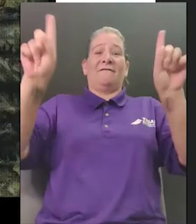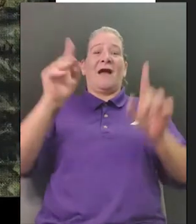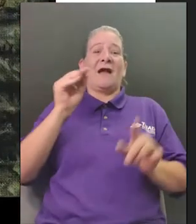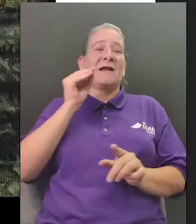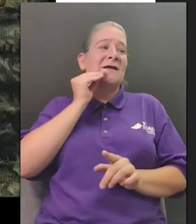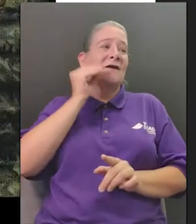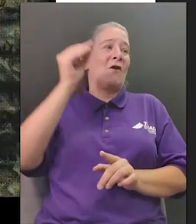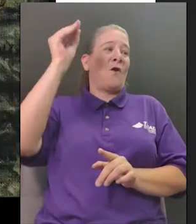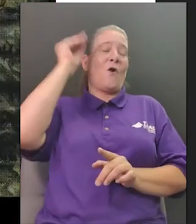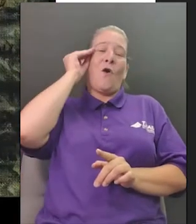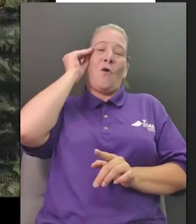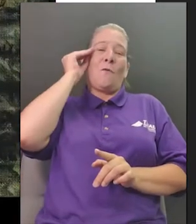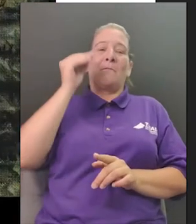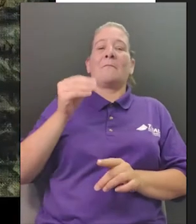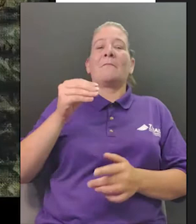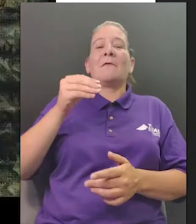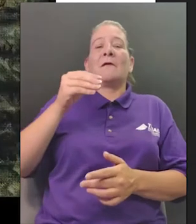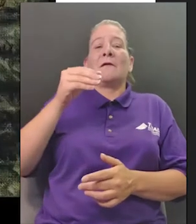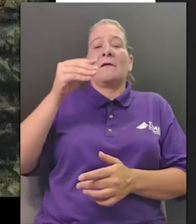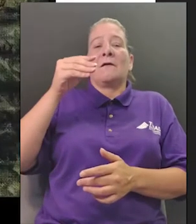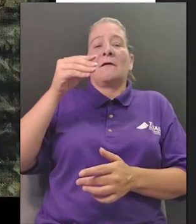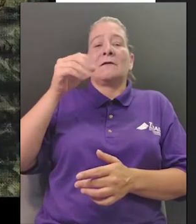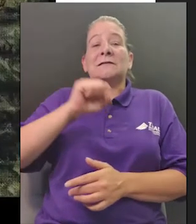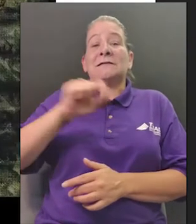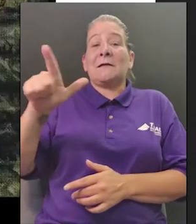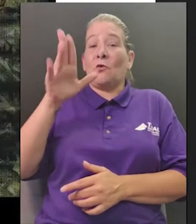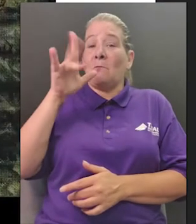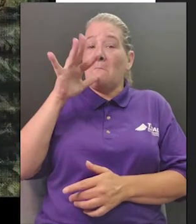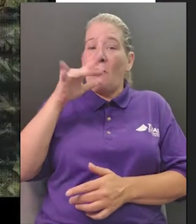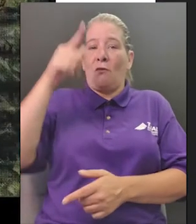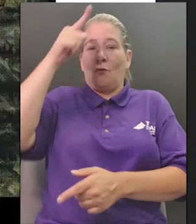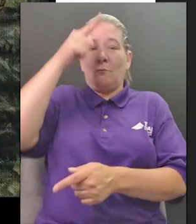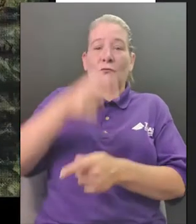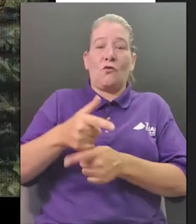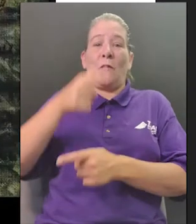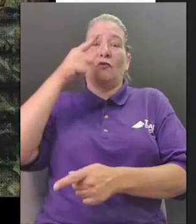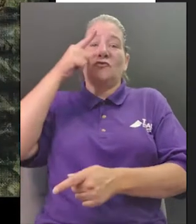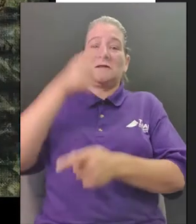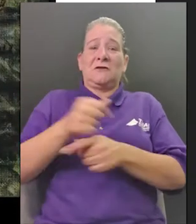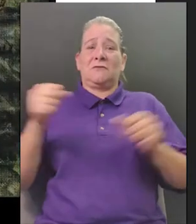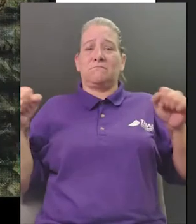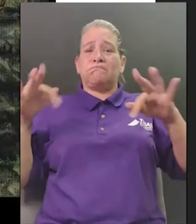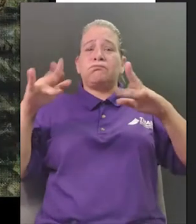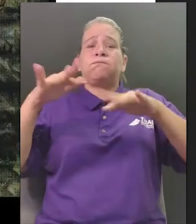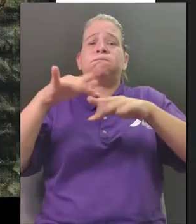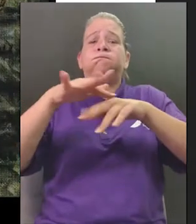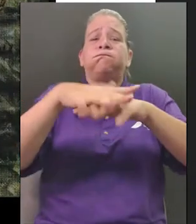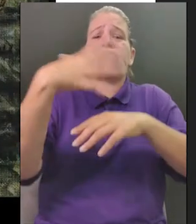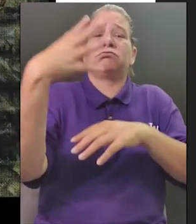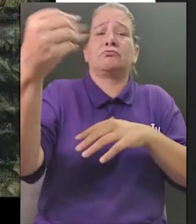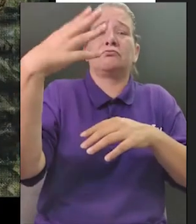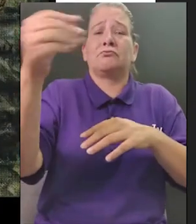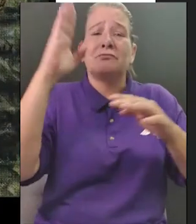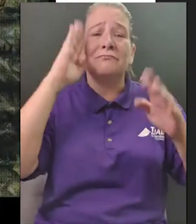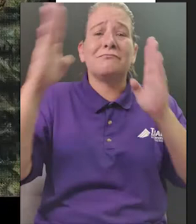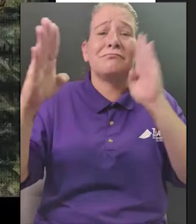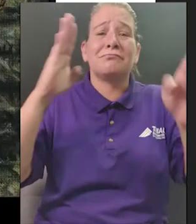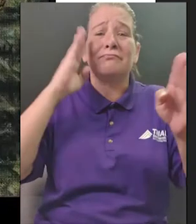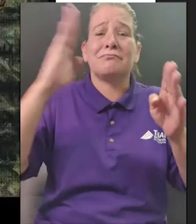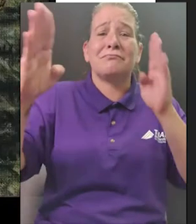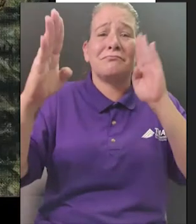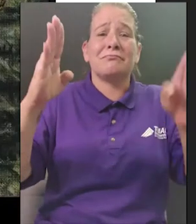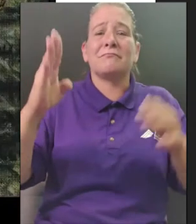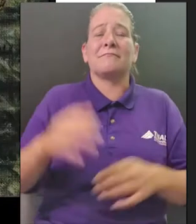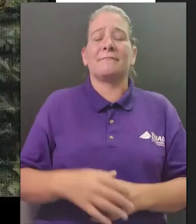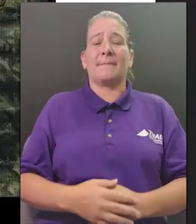all through supper heavy rain pelted the roof and window panes father told about the